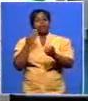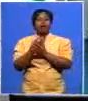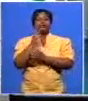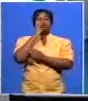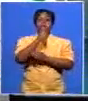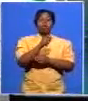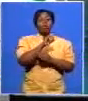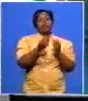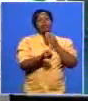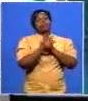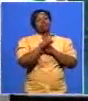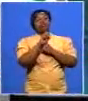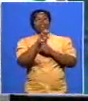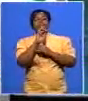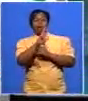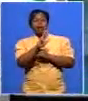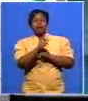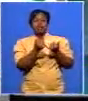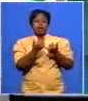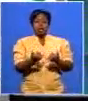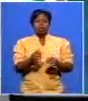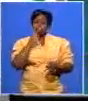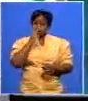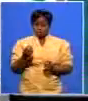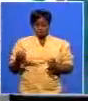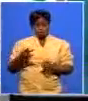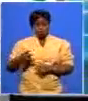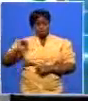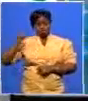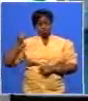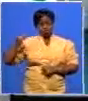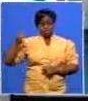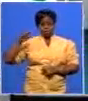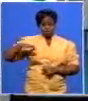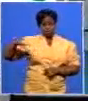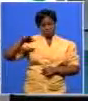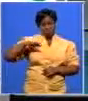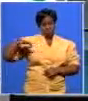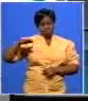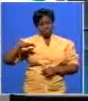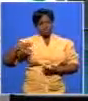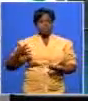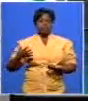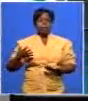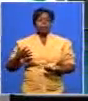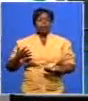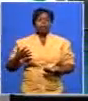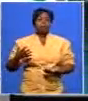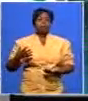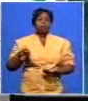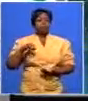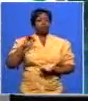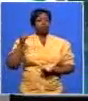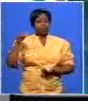2009 very very serious take joanna's back to an aspect that is not translated into percentages the